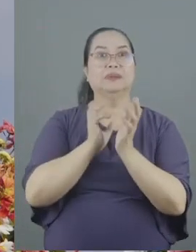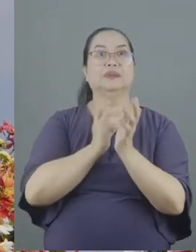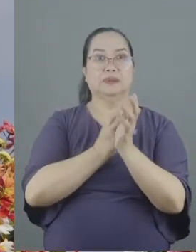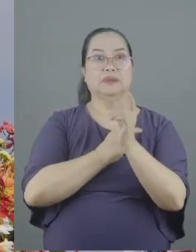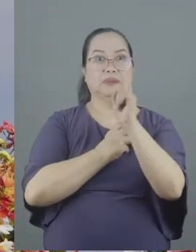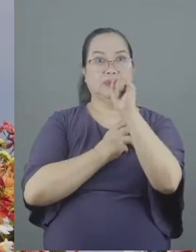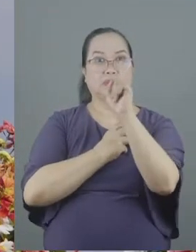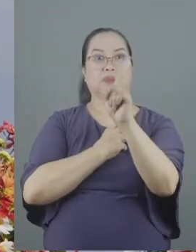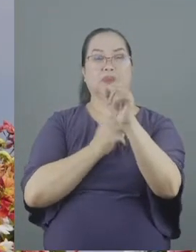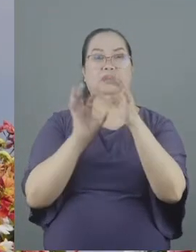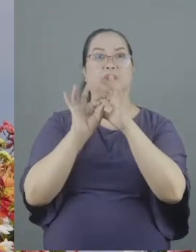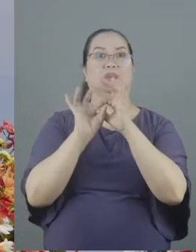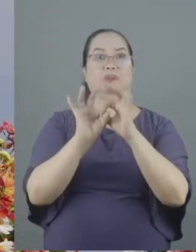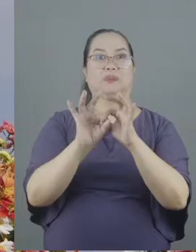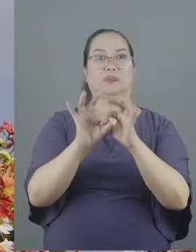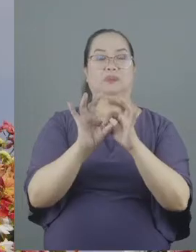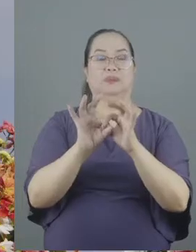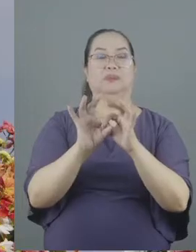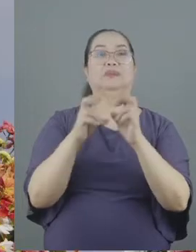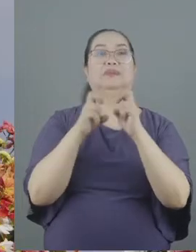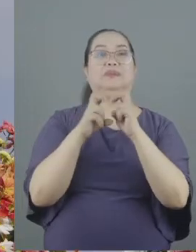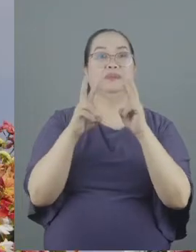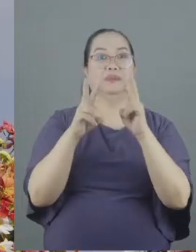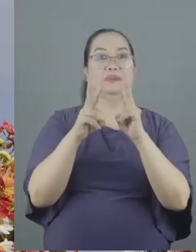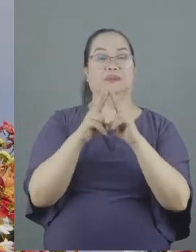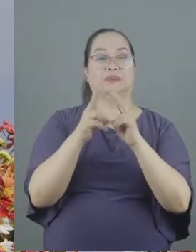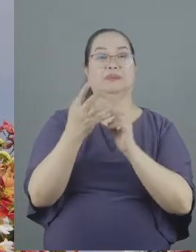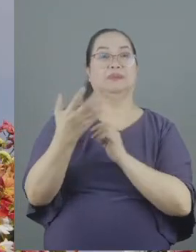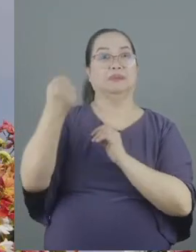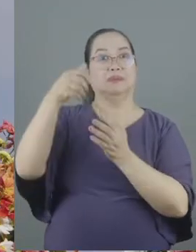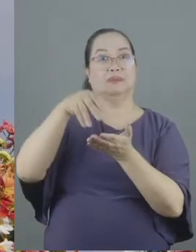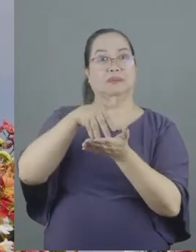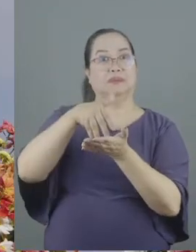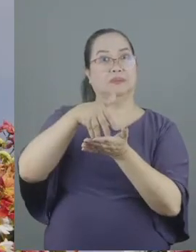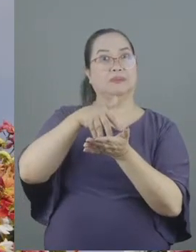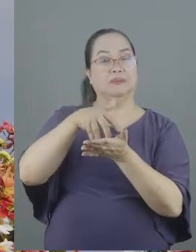one with them even in their weakness